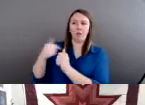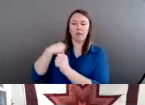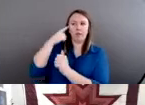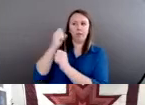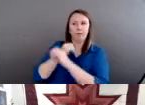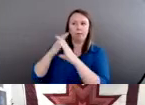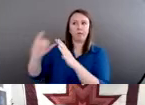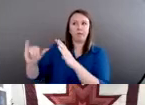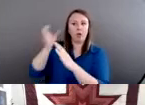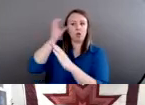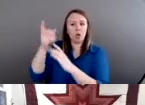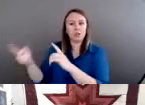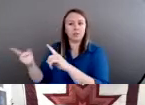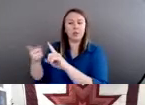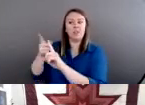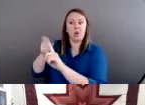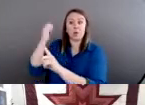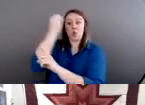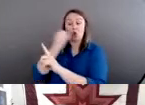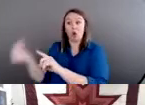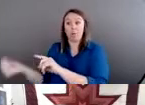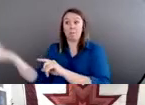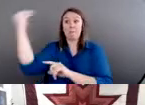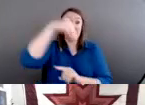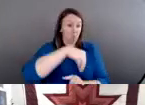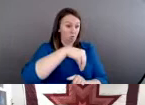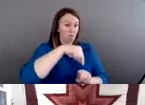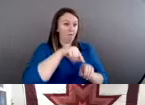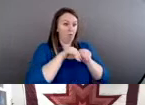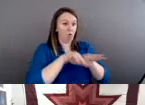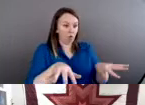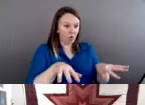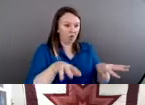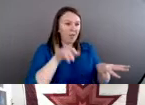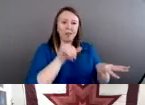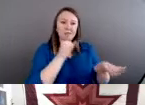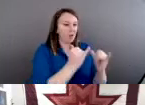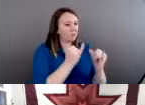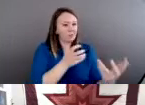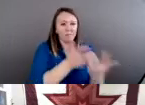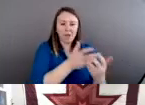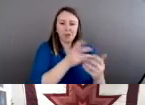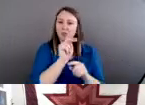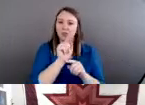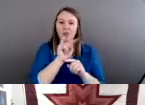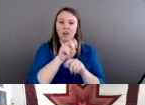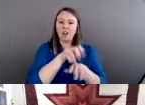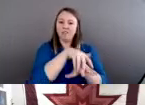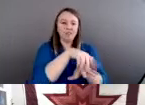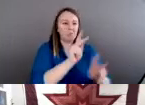consistent with many of the life ways of native people. So I start there so we can begin to